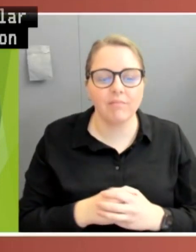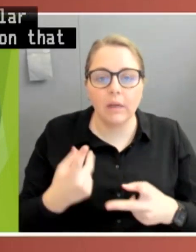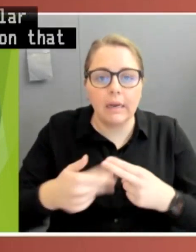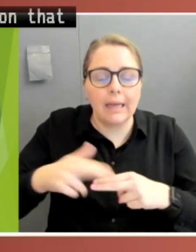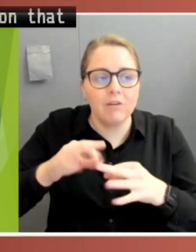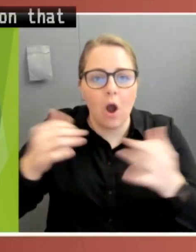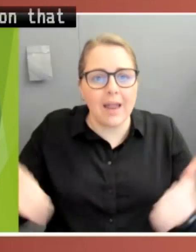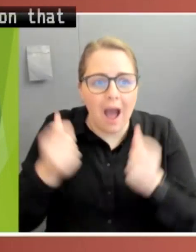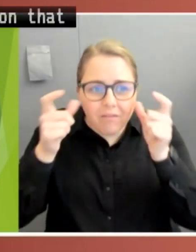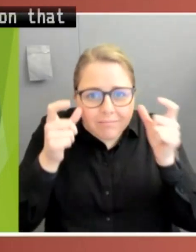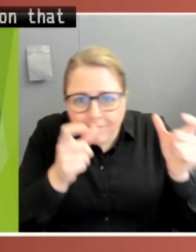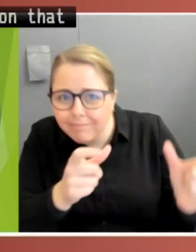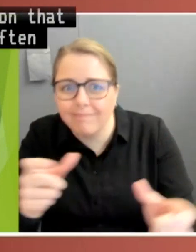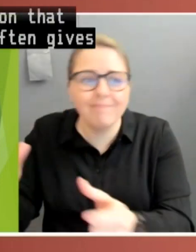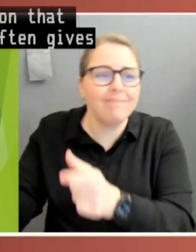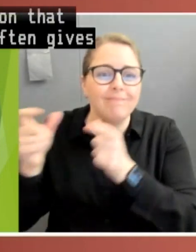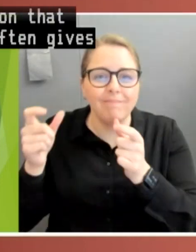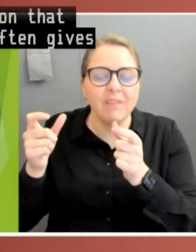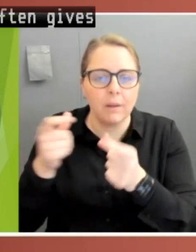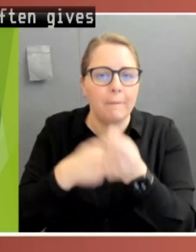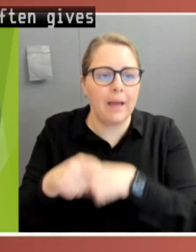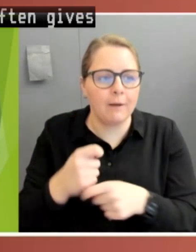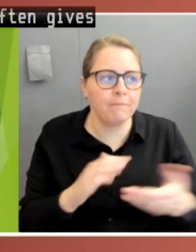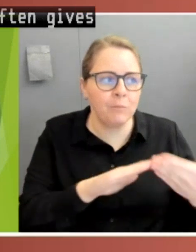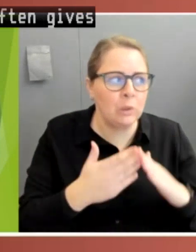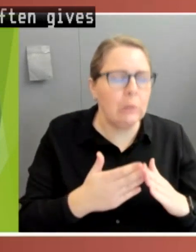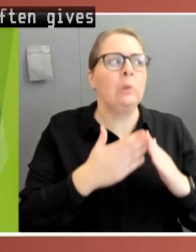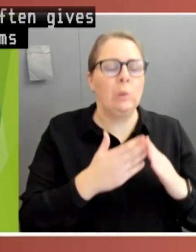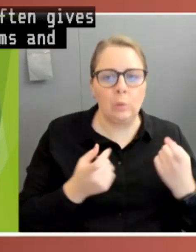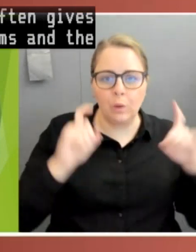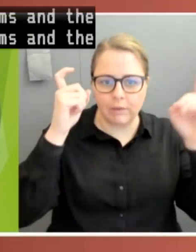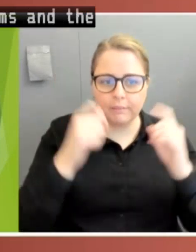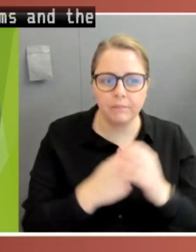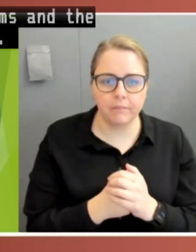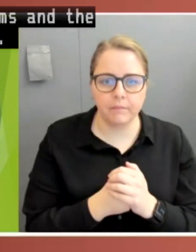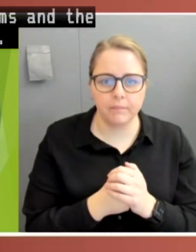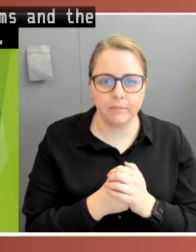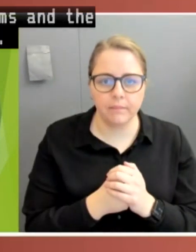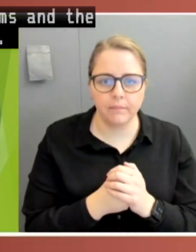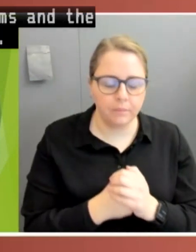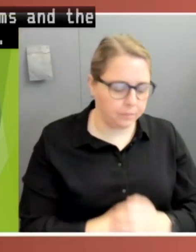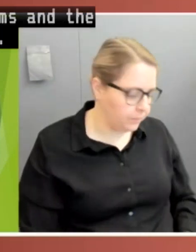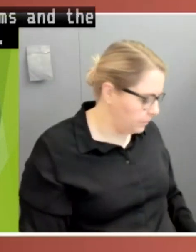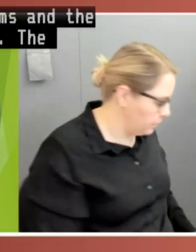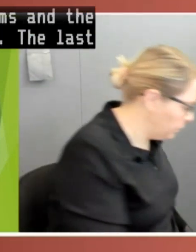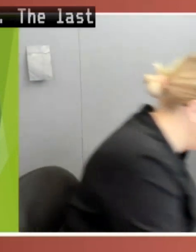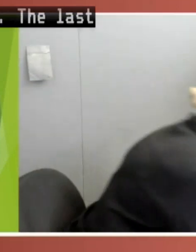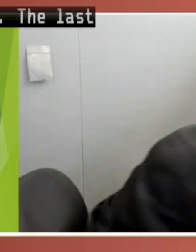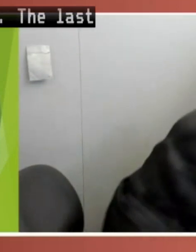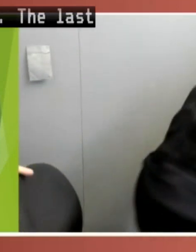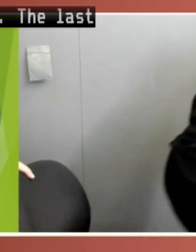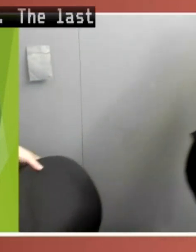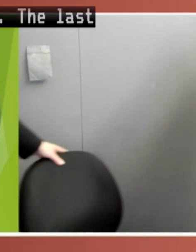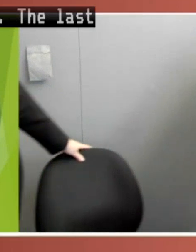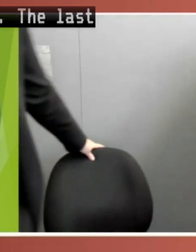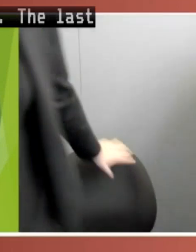the biggest problems and the greatest community concern. The last thing that we put up more measure for is that parliament should